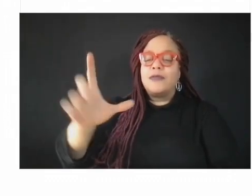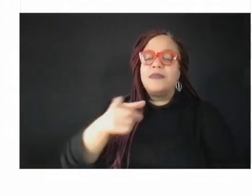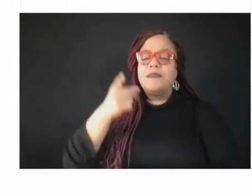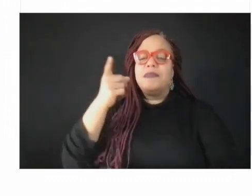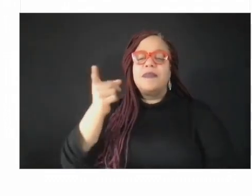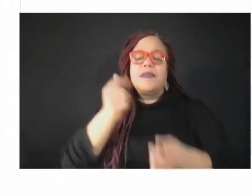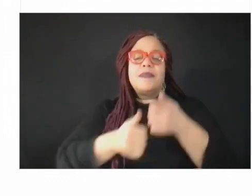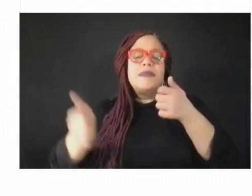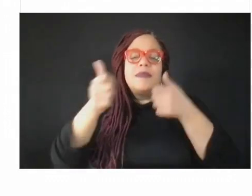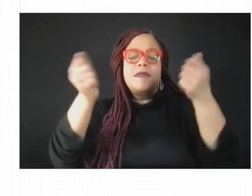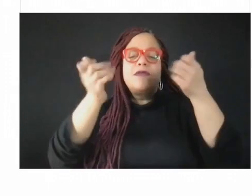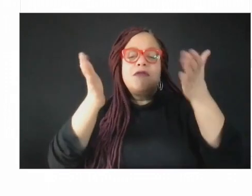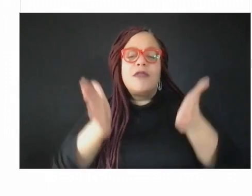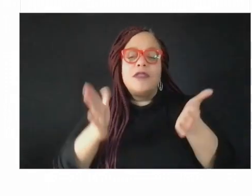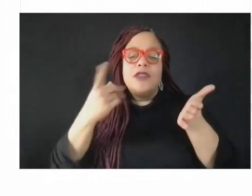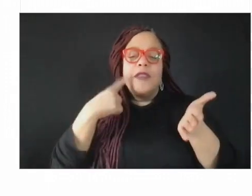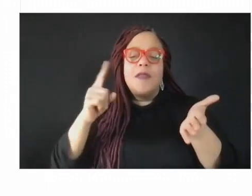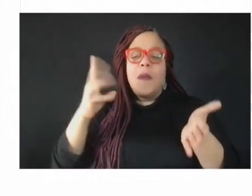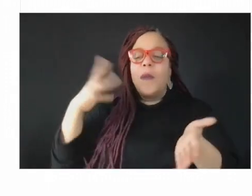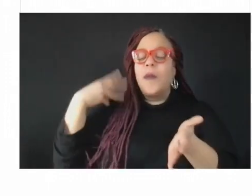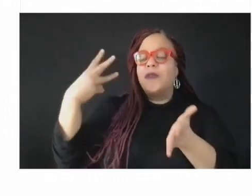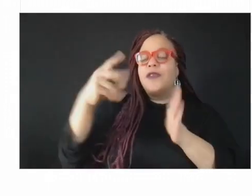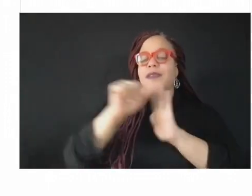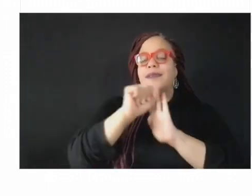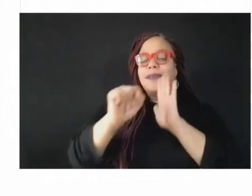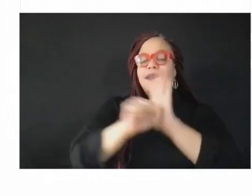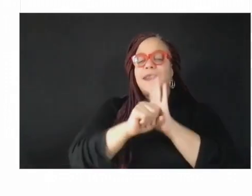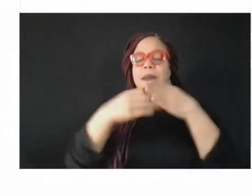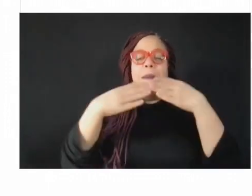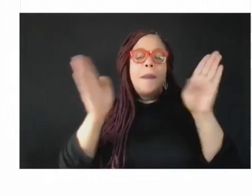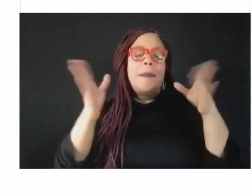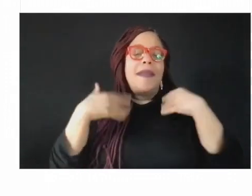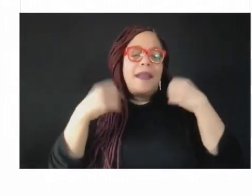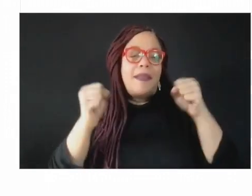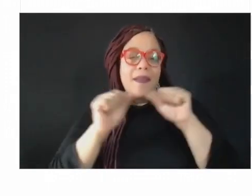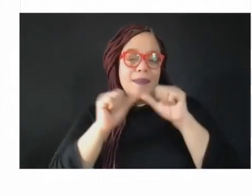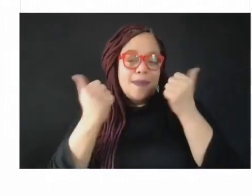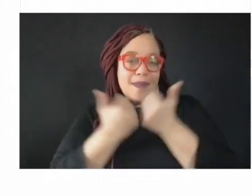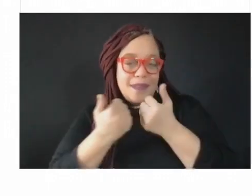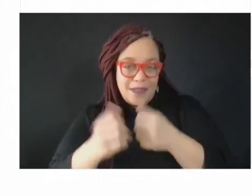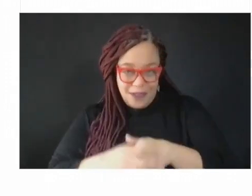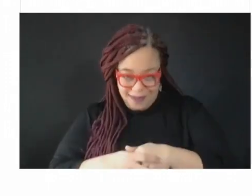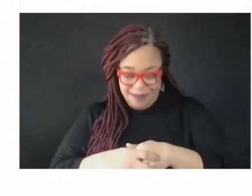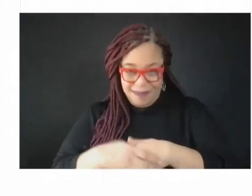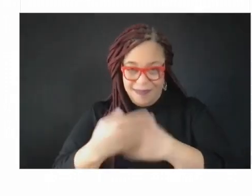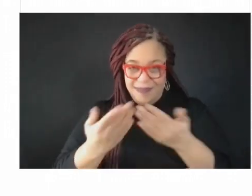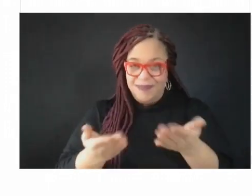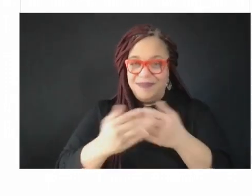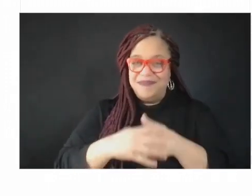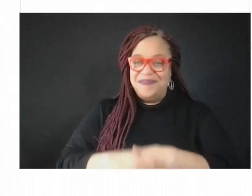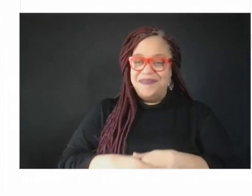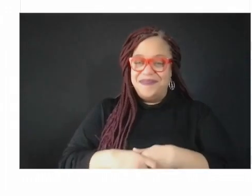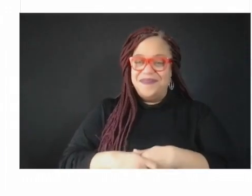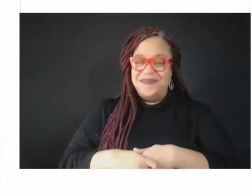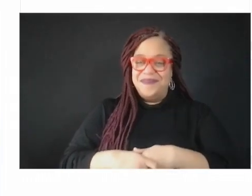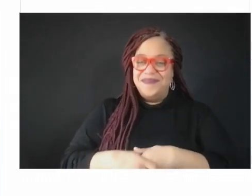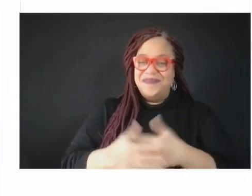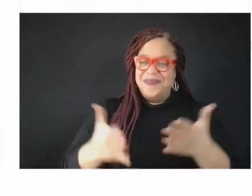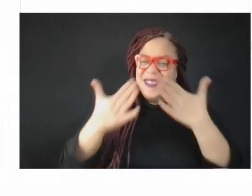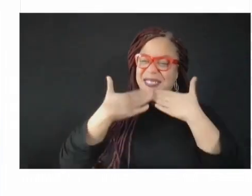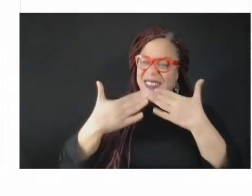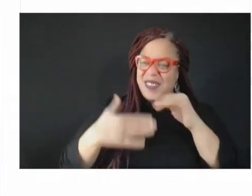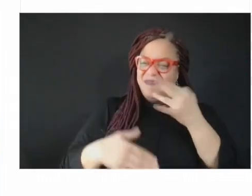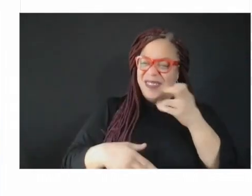we look forward to your comments. Thank you so much, Monica. So wonderful to be here today. So WSPHA is the